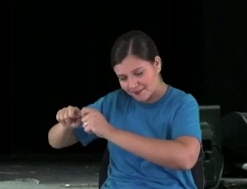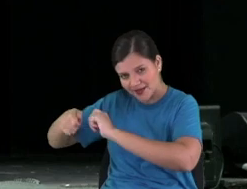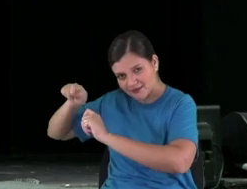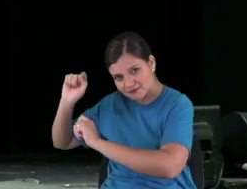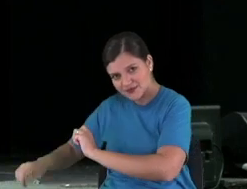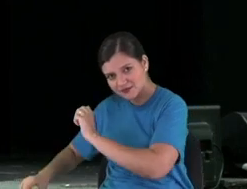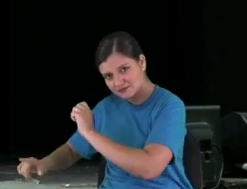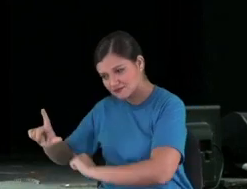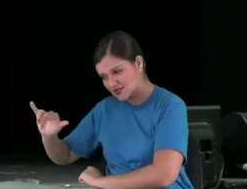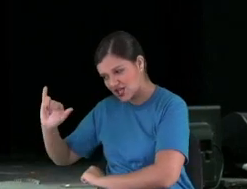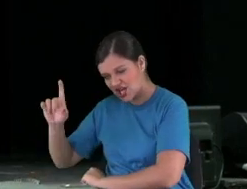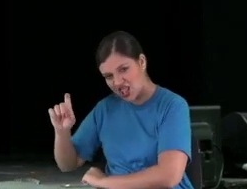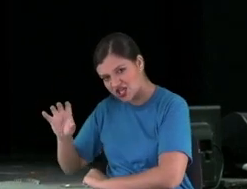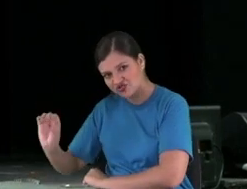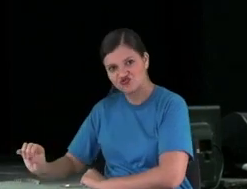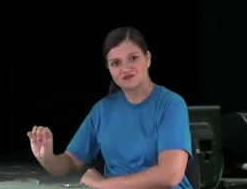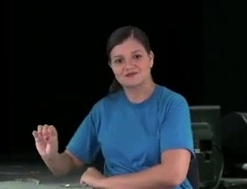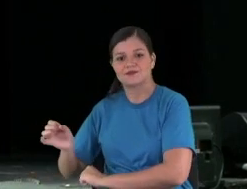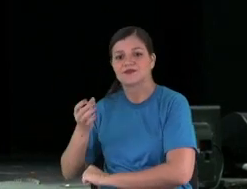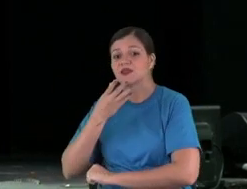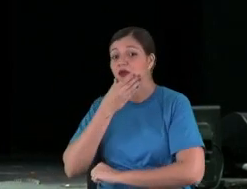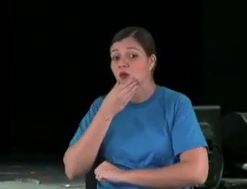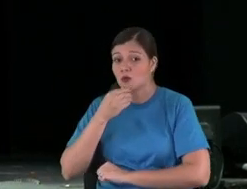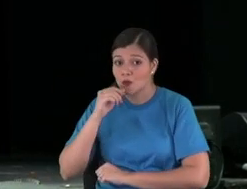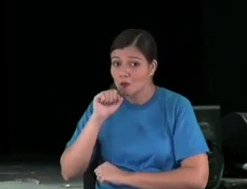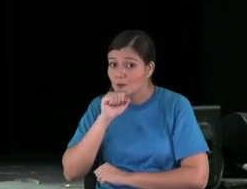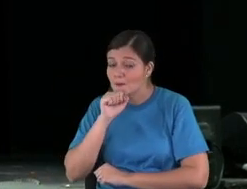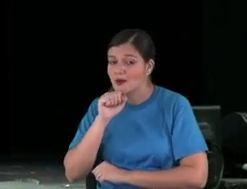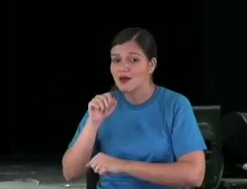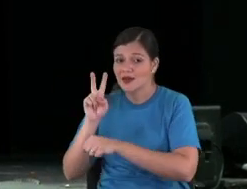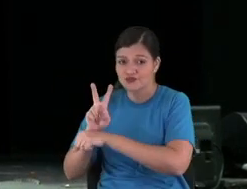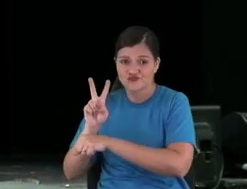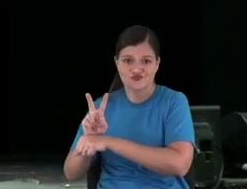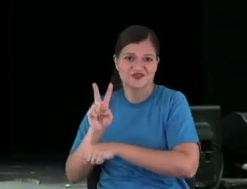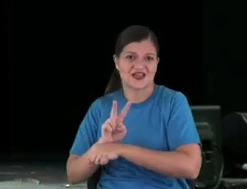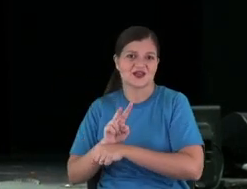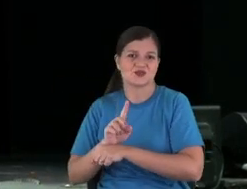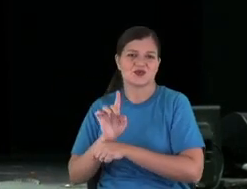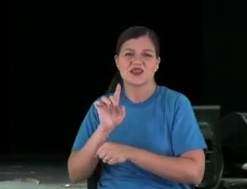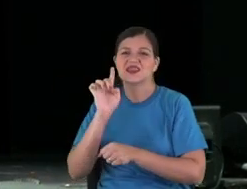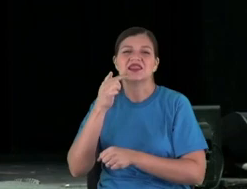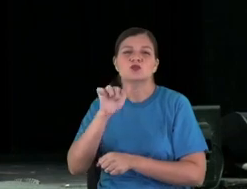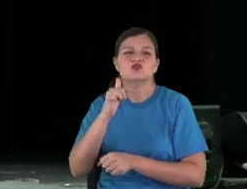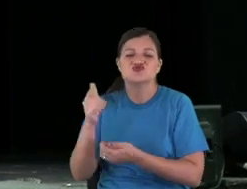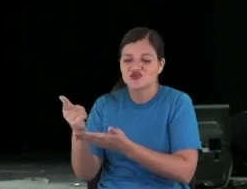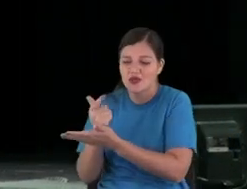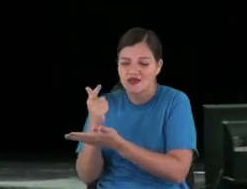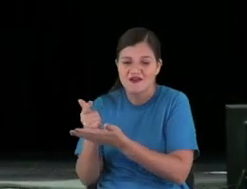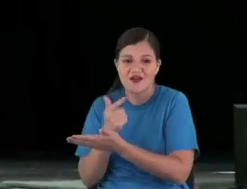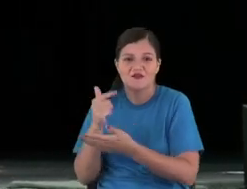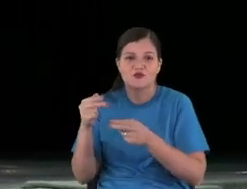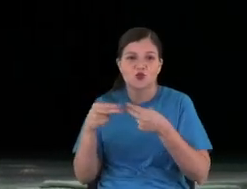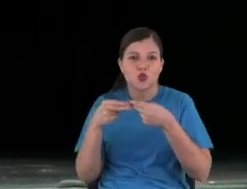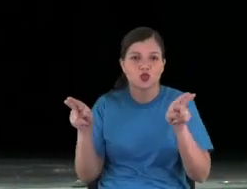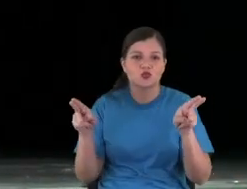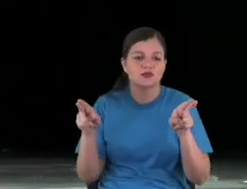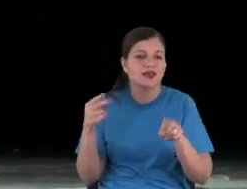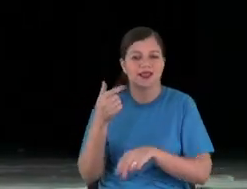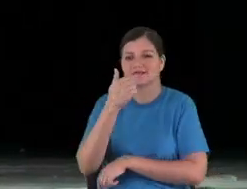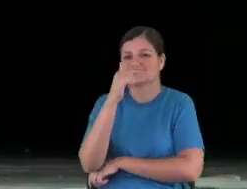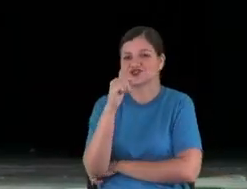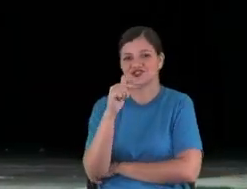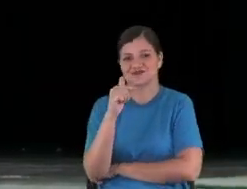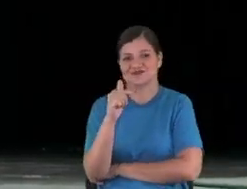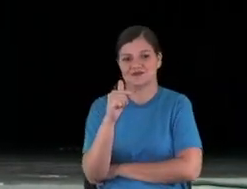you understand? My dad, my dad was be careful with us. My house, it was... It wasn't